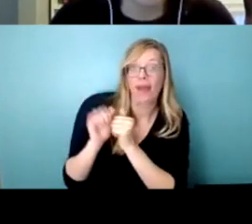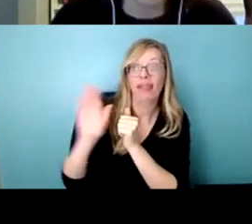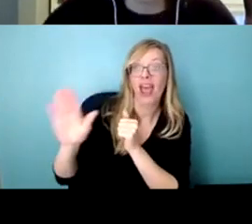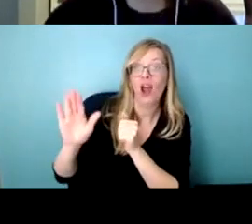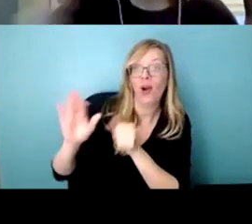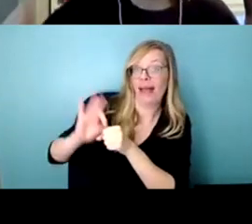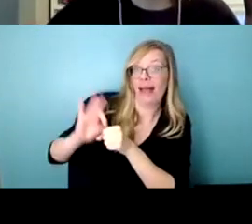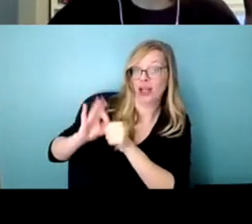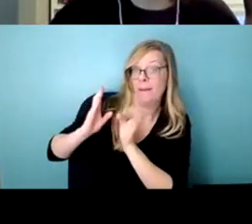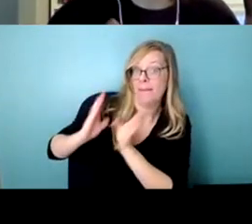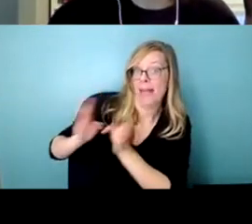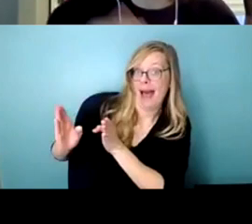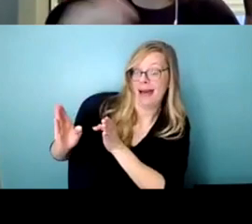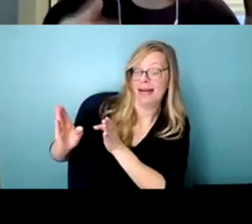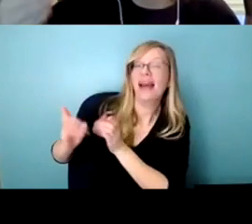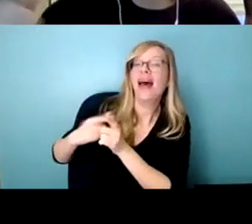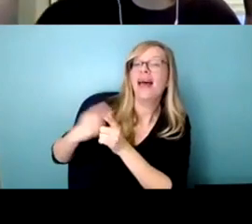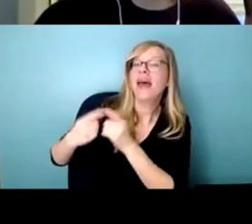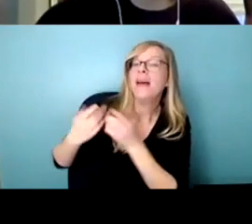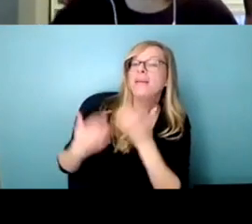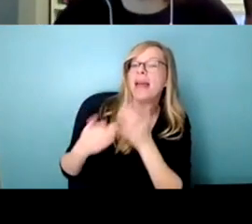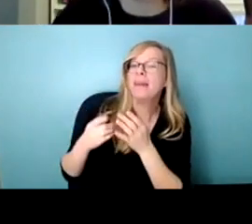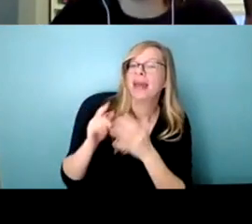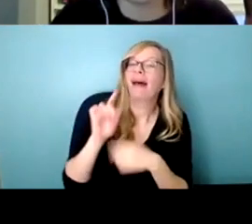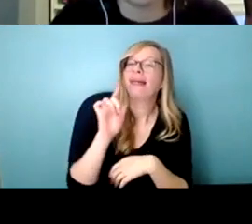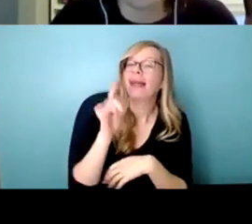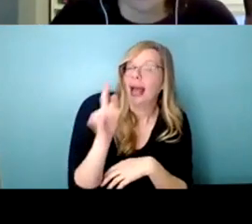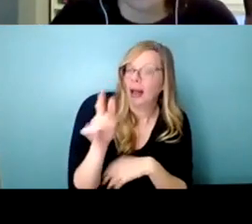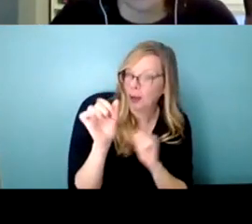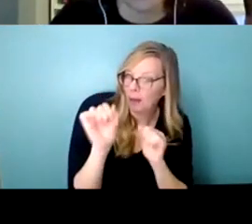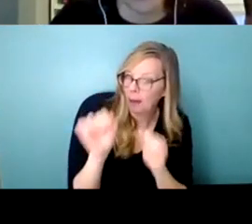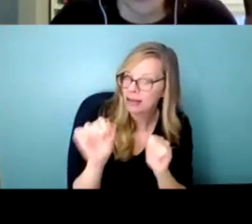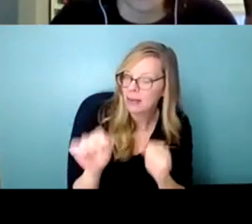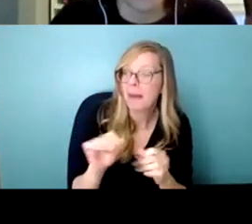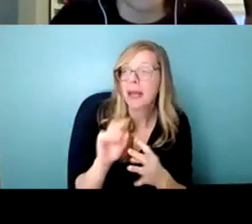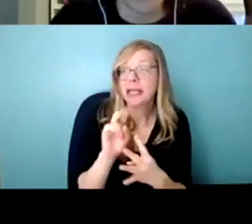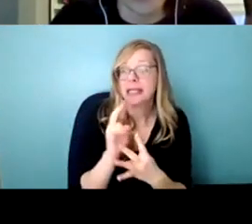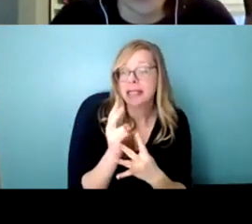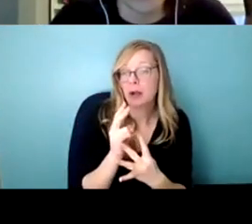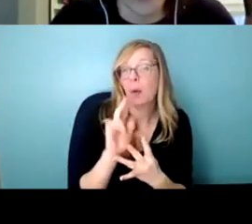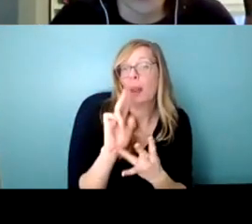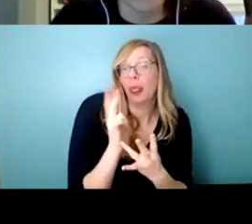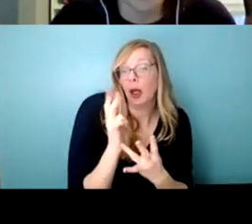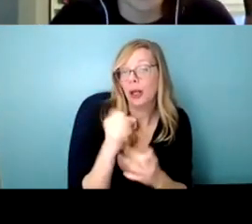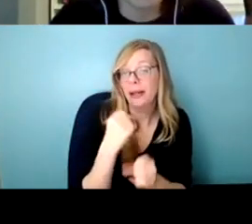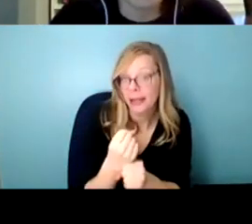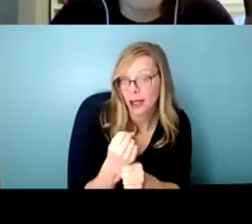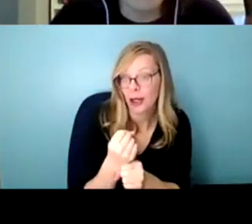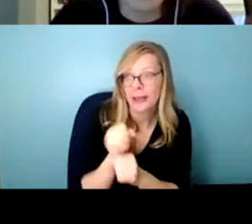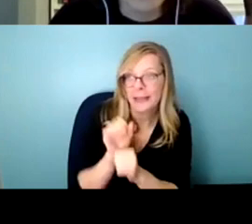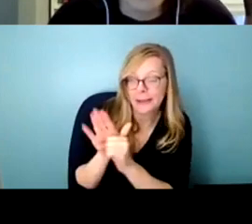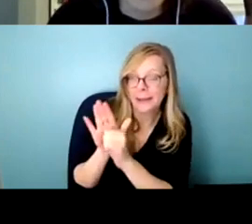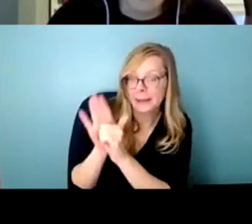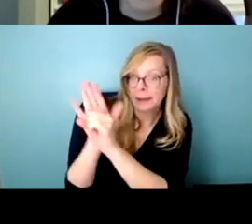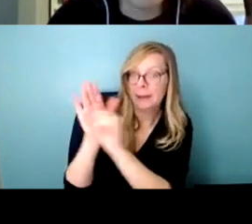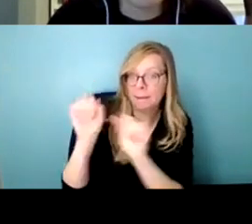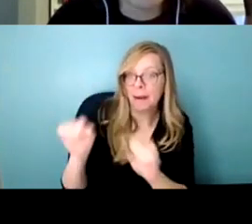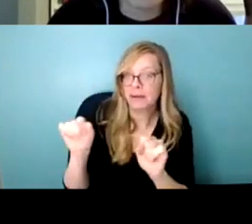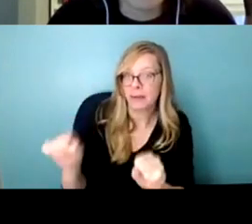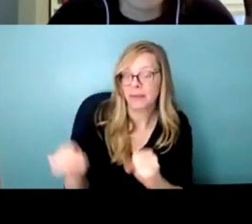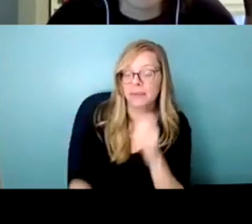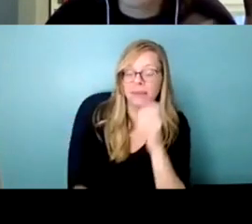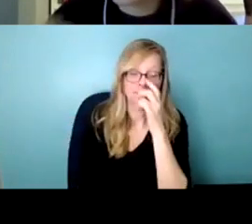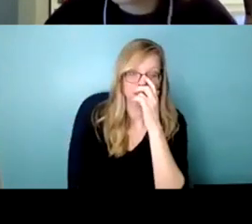that might take a little bit longer so you might want to work towards it in the second or third year of that election cycle um